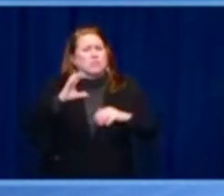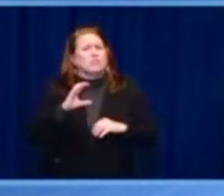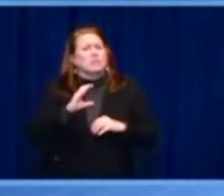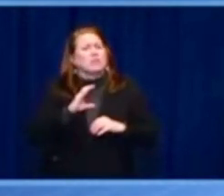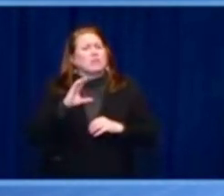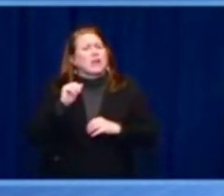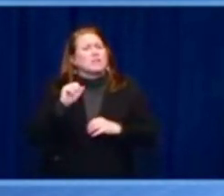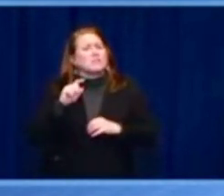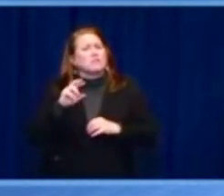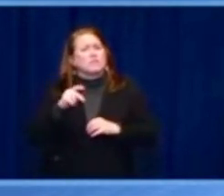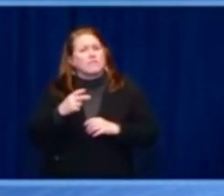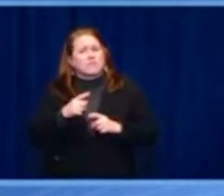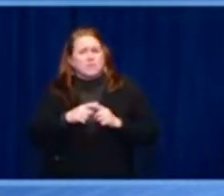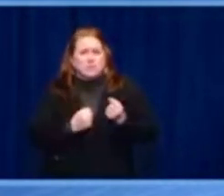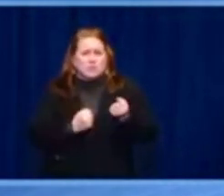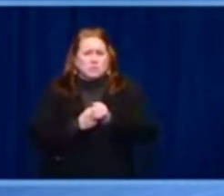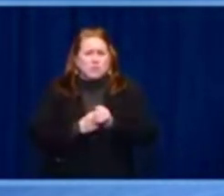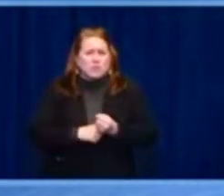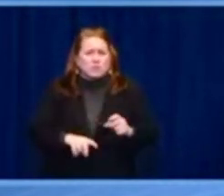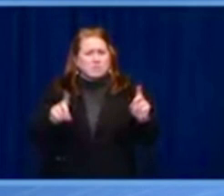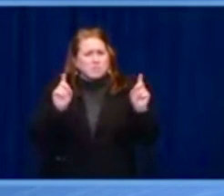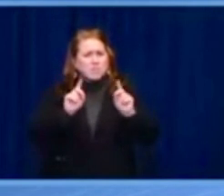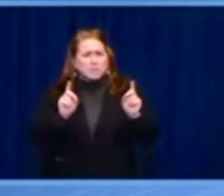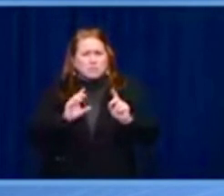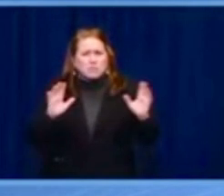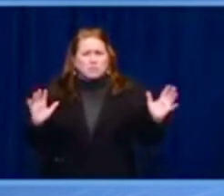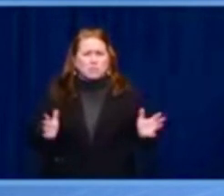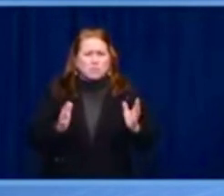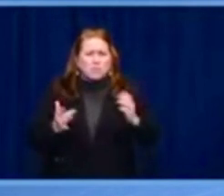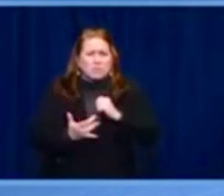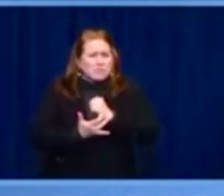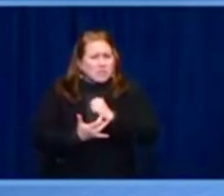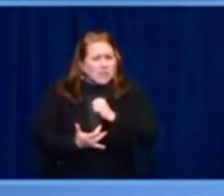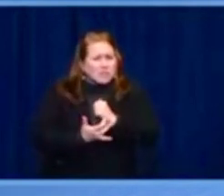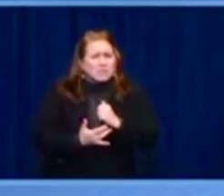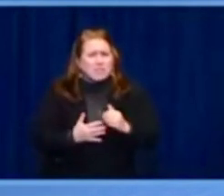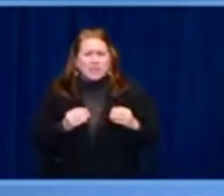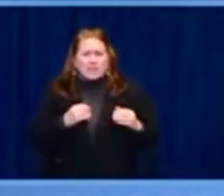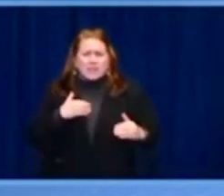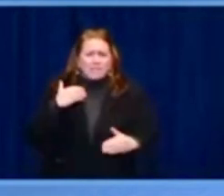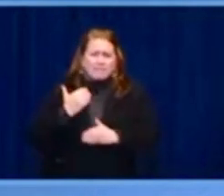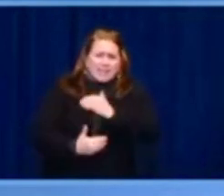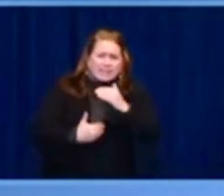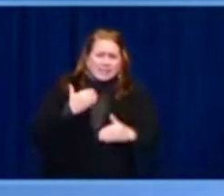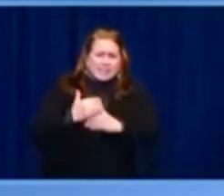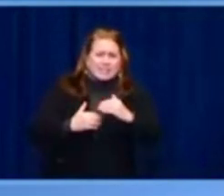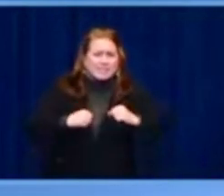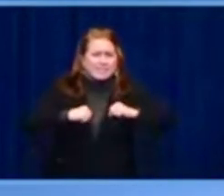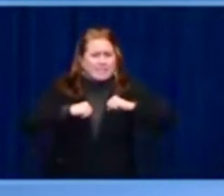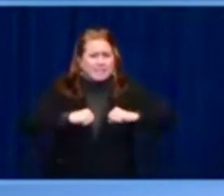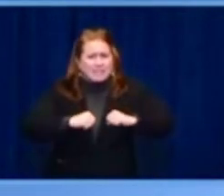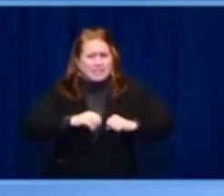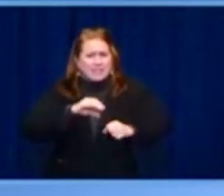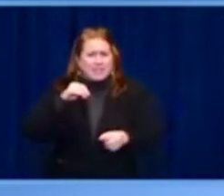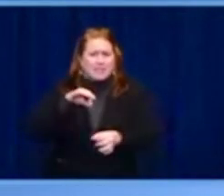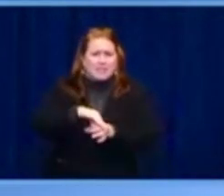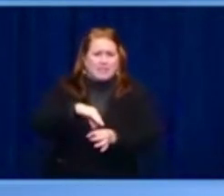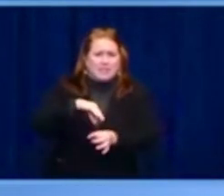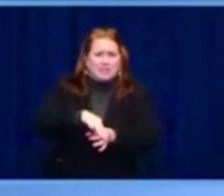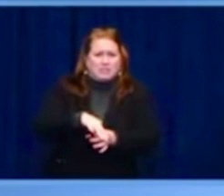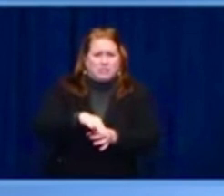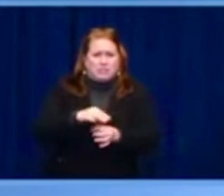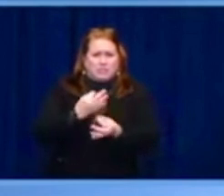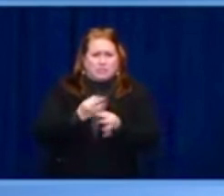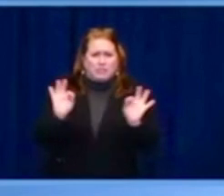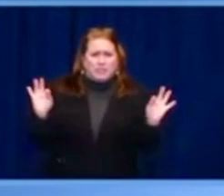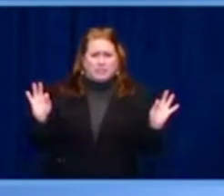human rights and governance at USAID to implement many of these funding commitments to enhance our support for democratic